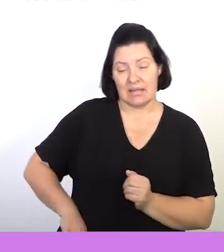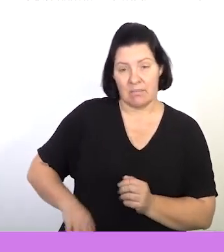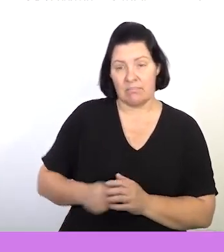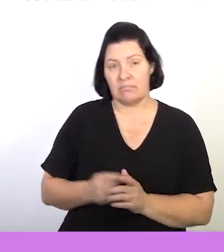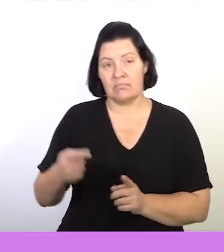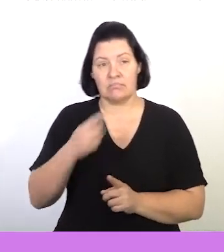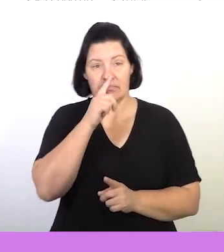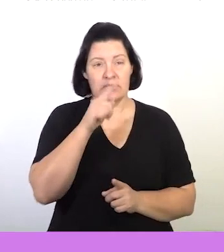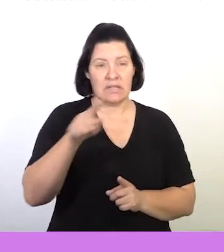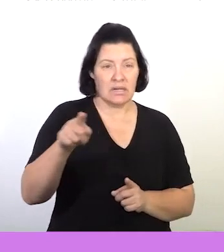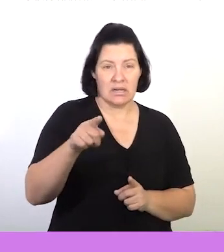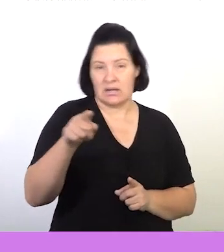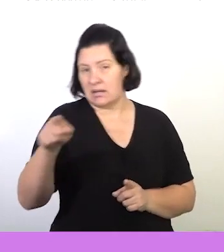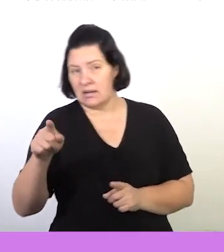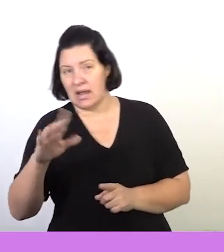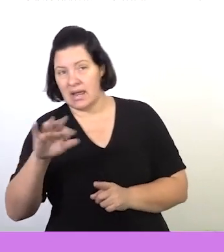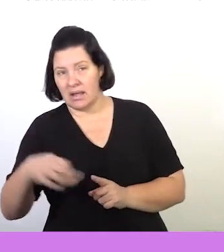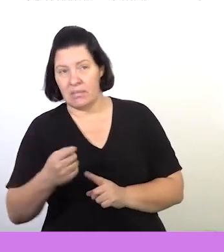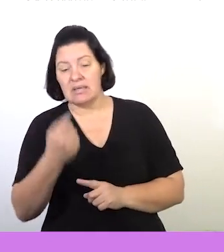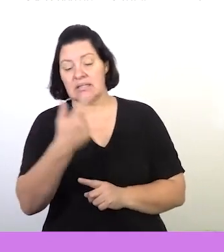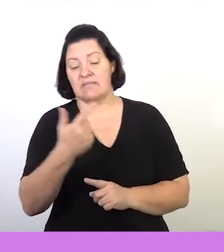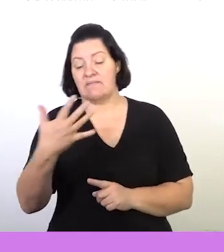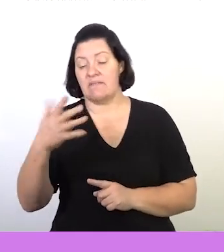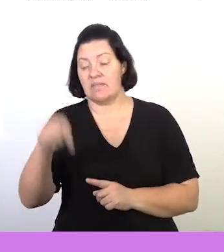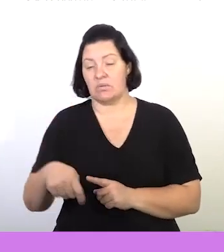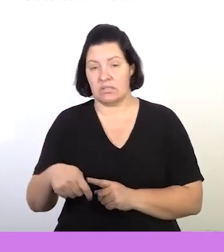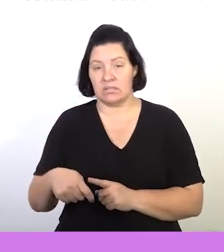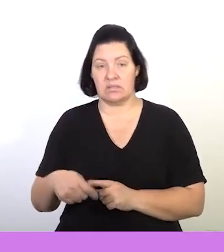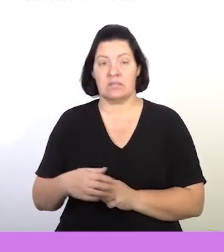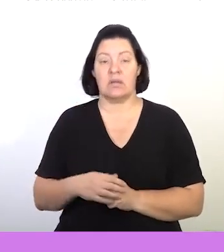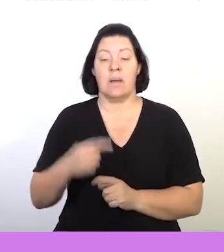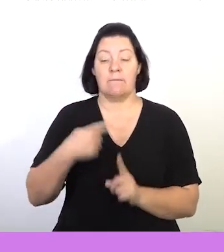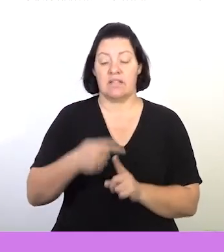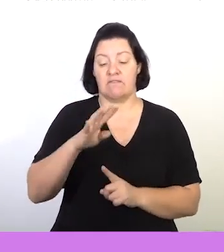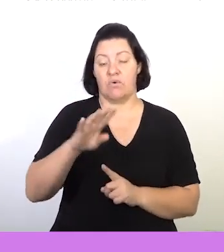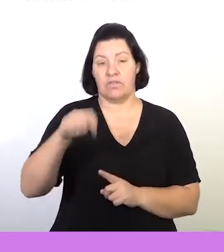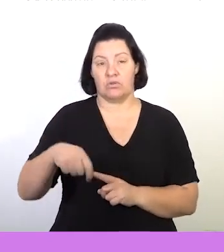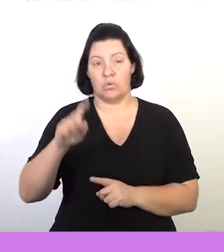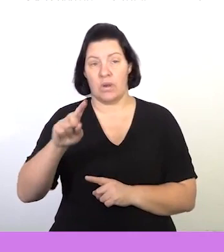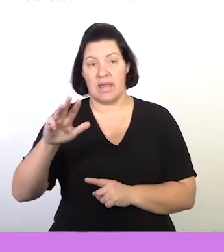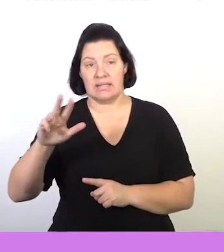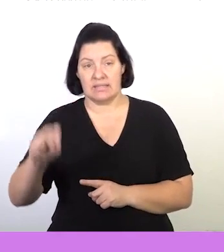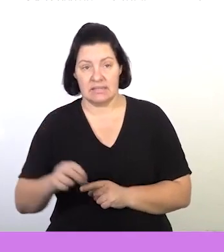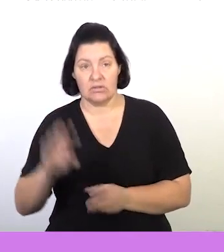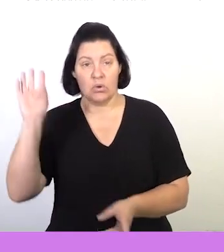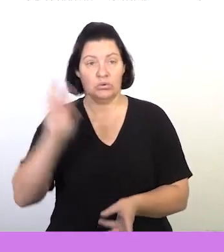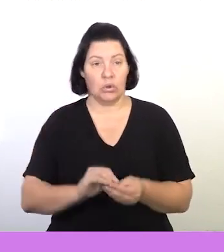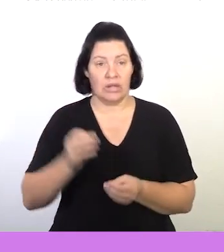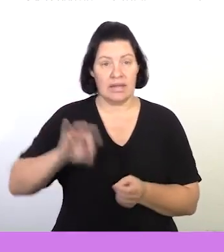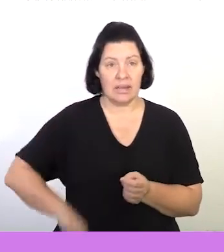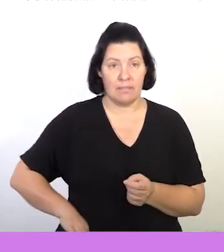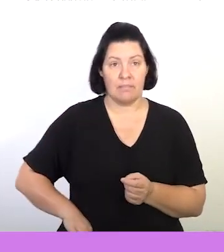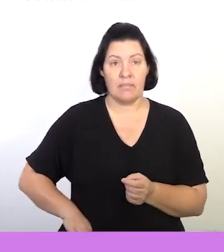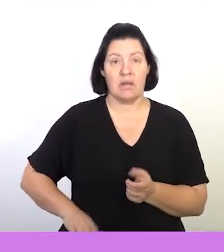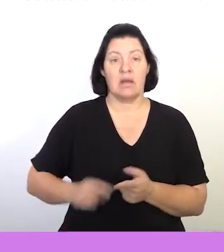your income. Now let's quickly just double check. Income is the 75,000 plus the 4,180 Rand. Total